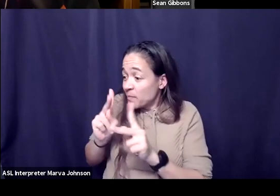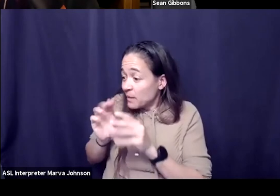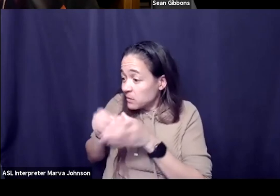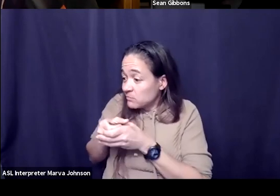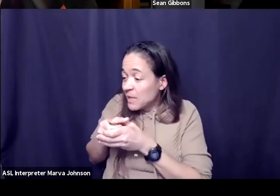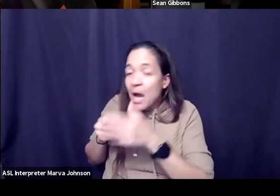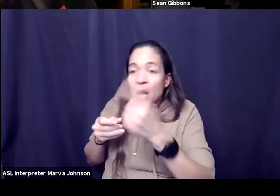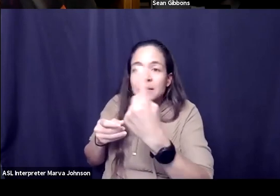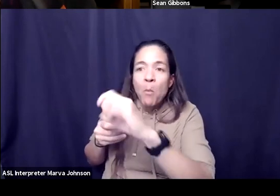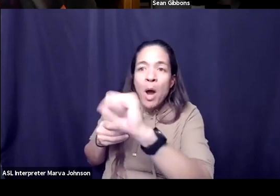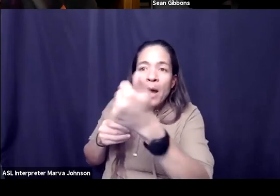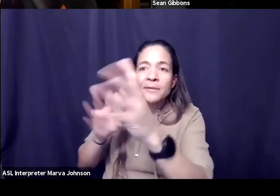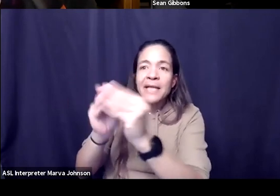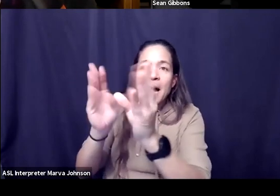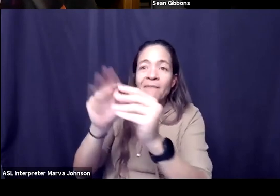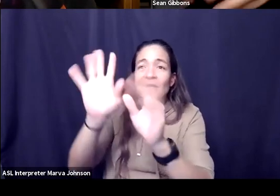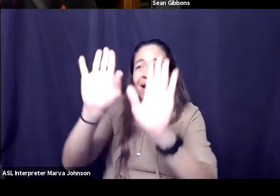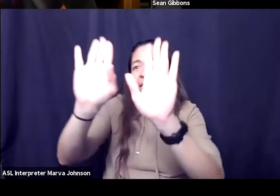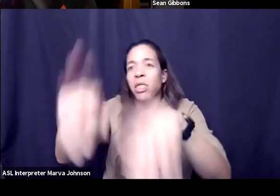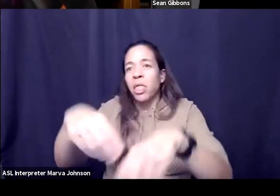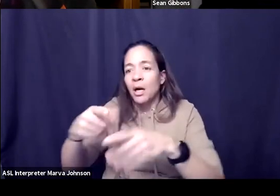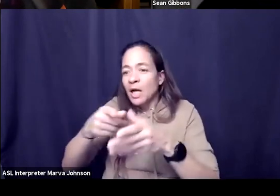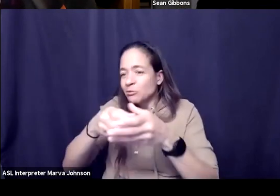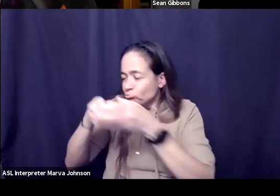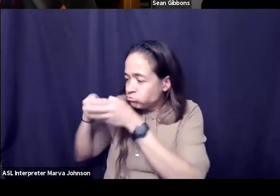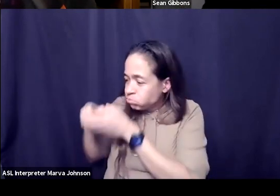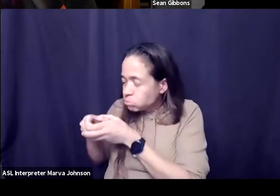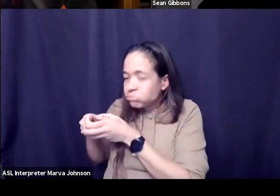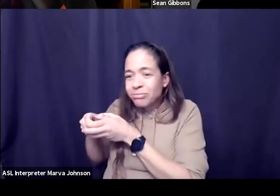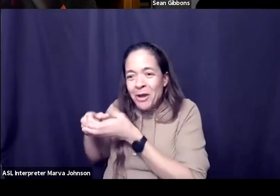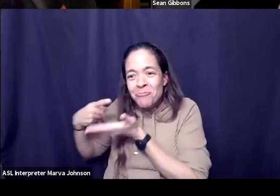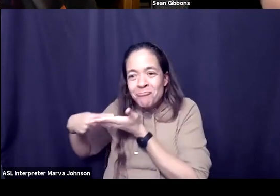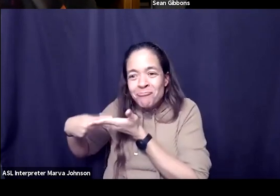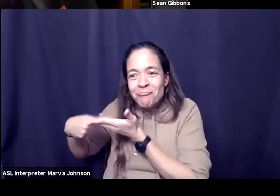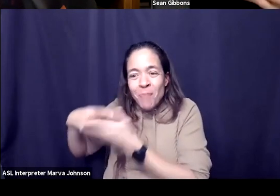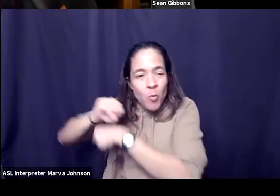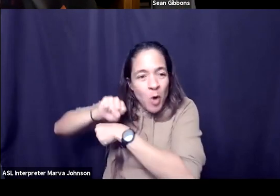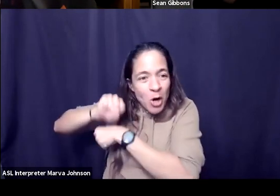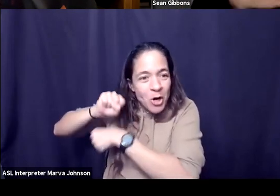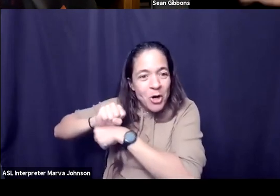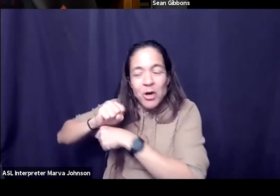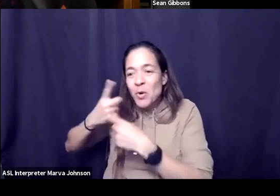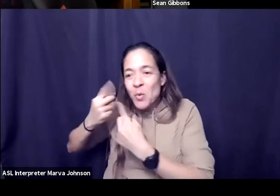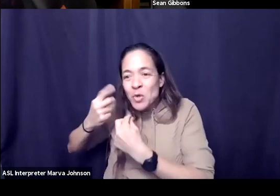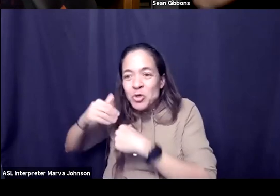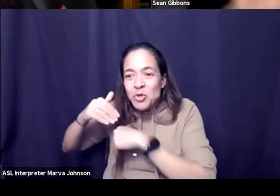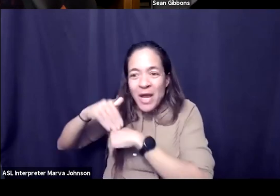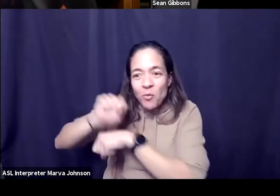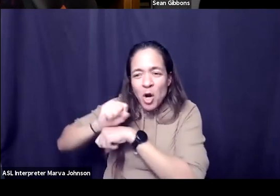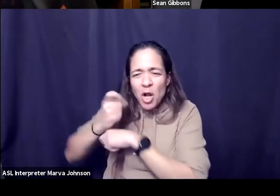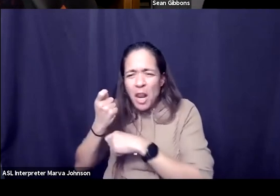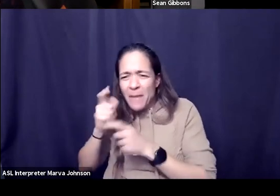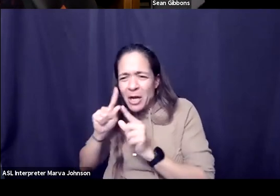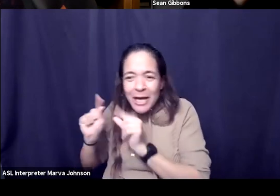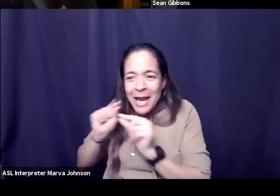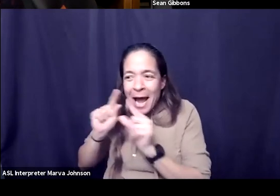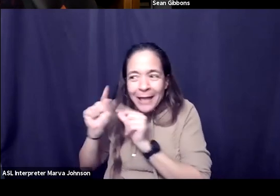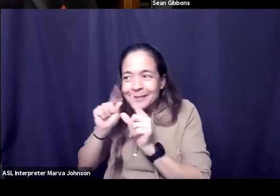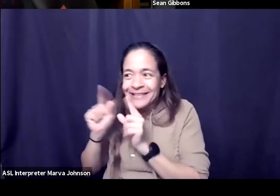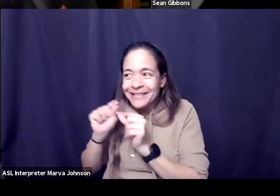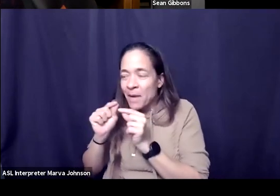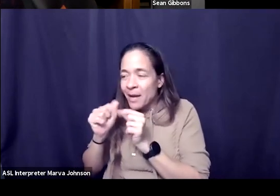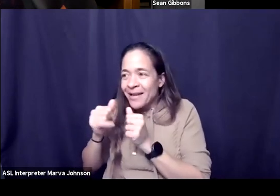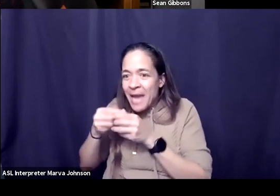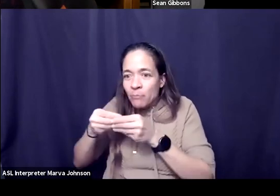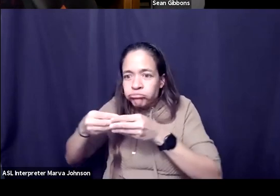didn't want to talk about whatever was on the agenda at the front of the room they wanted to talk about their work and their craft maybe a little bit of gossip and and it's grown